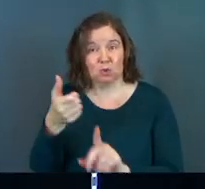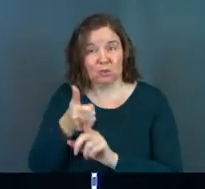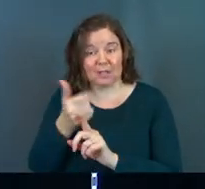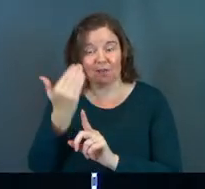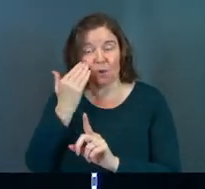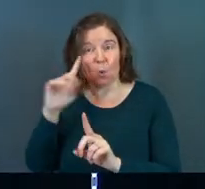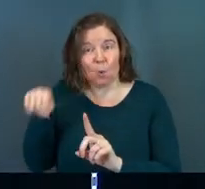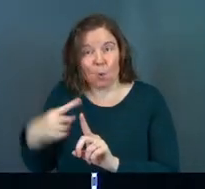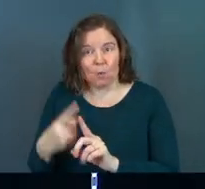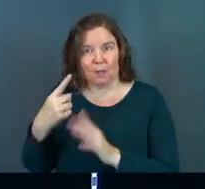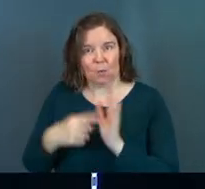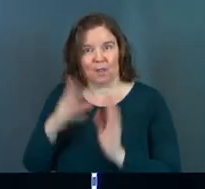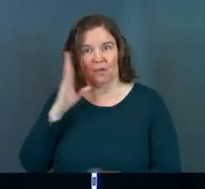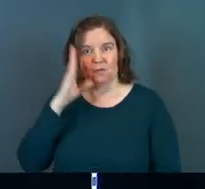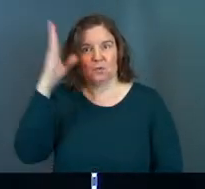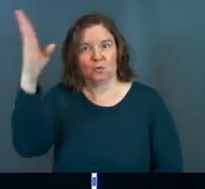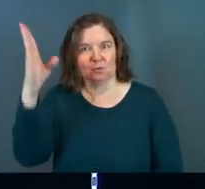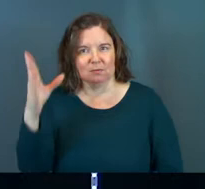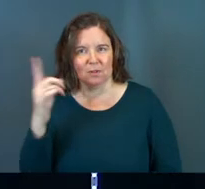know what the future holds.